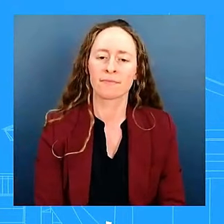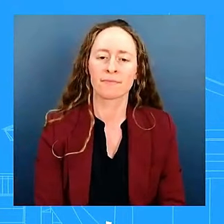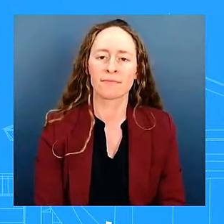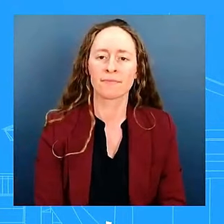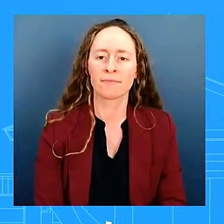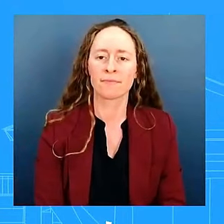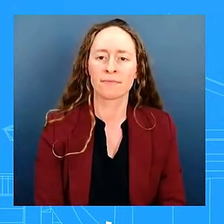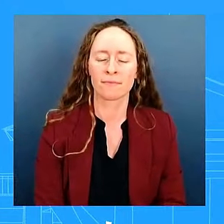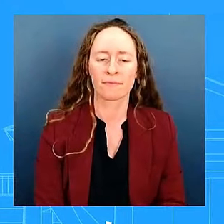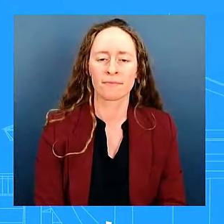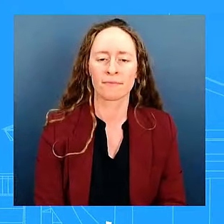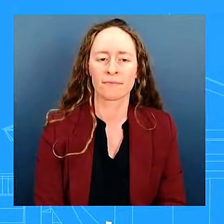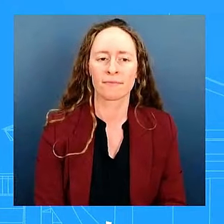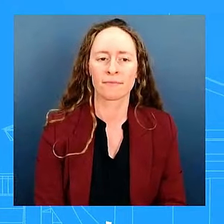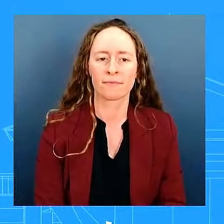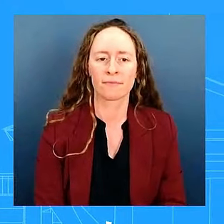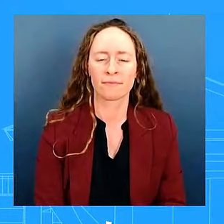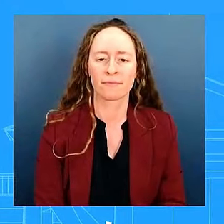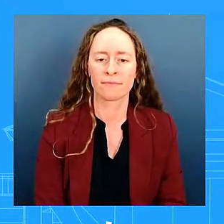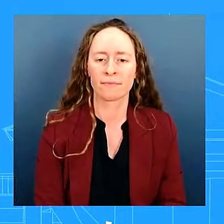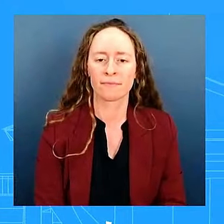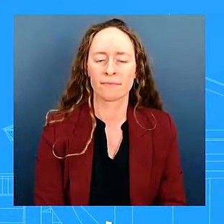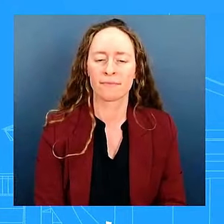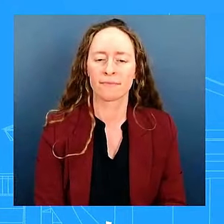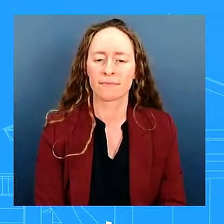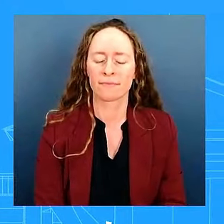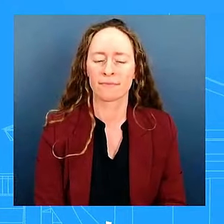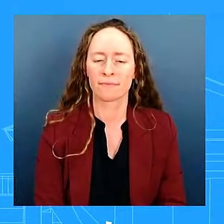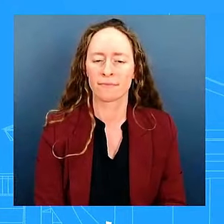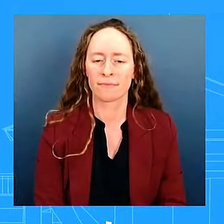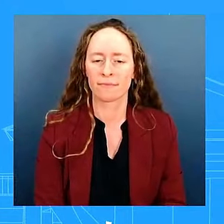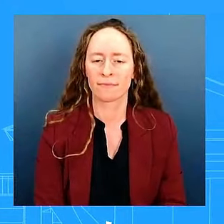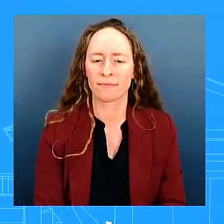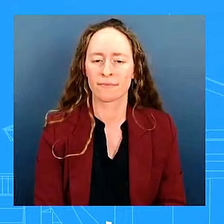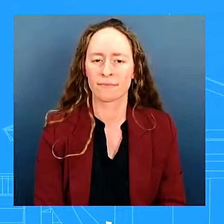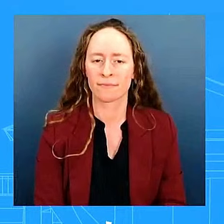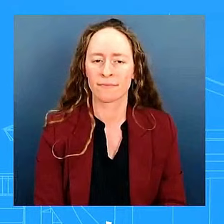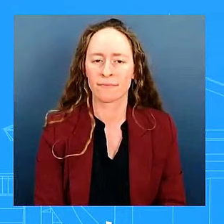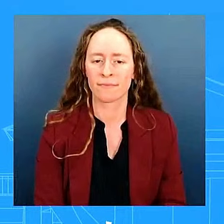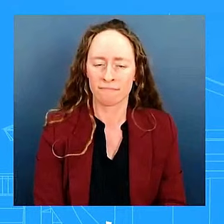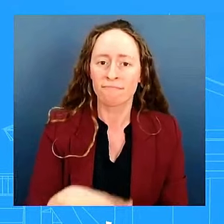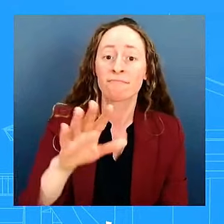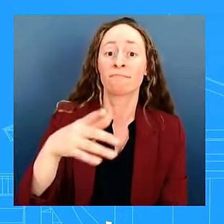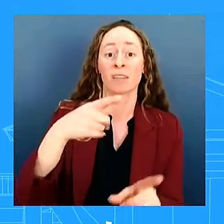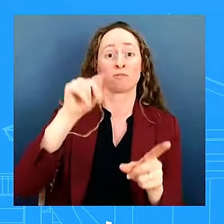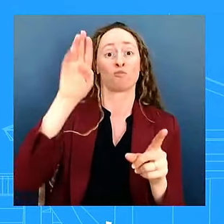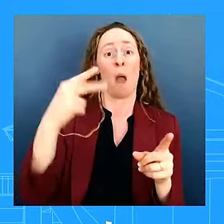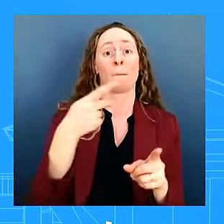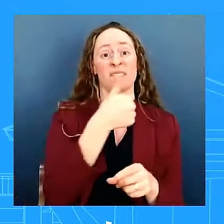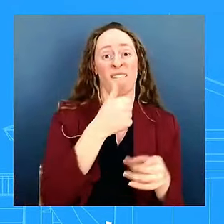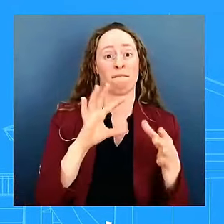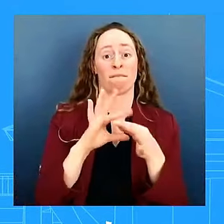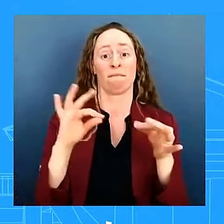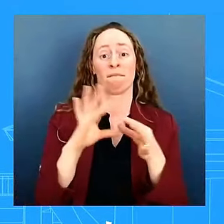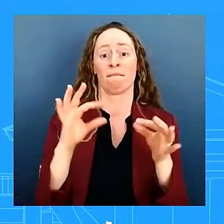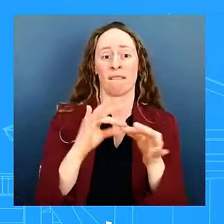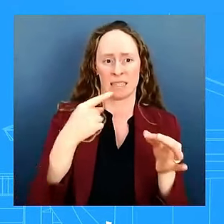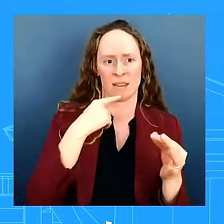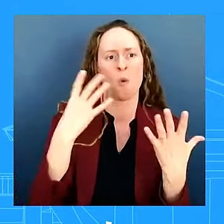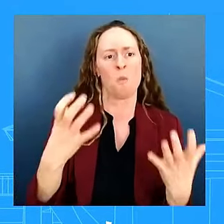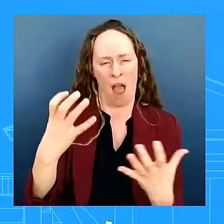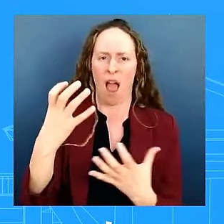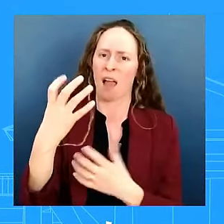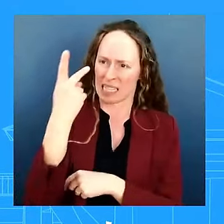refused to say plainly whether he wanted ukraine to win the war uh has the white house fielded any calls from